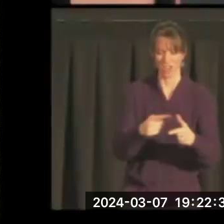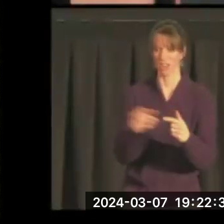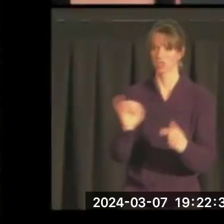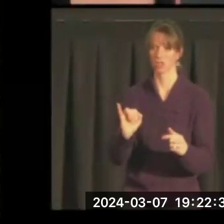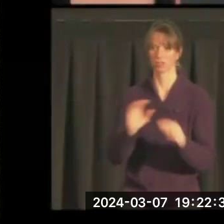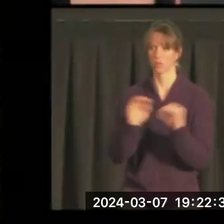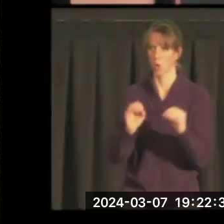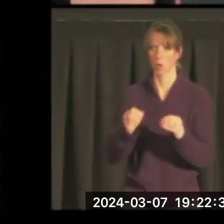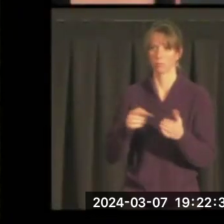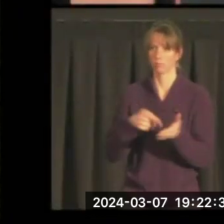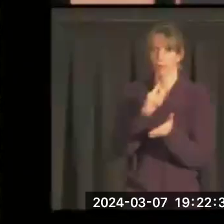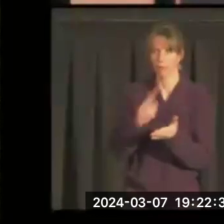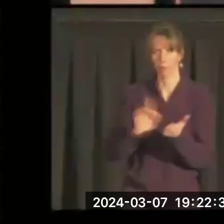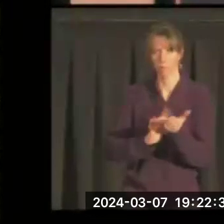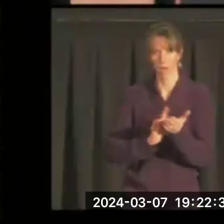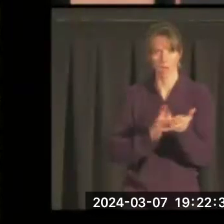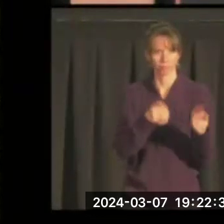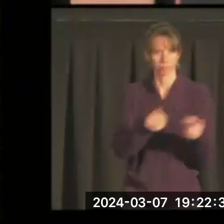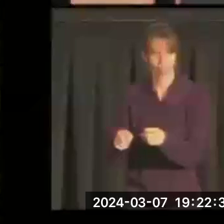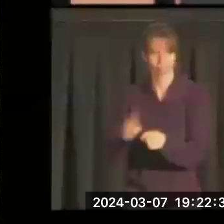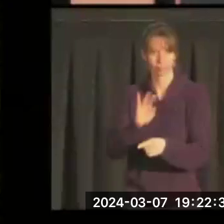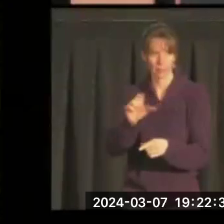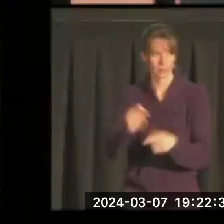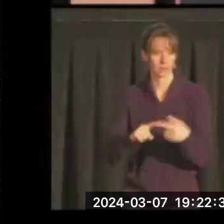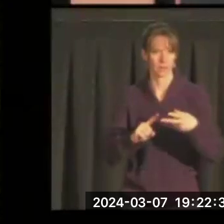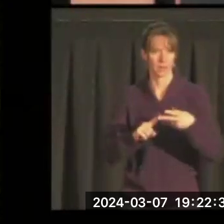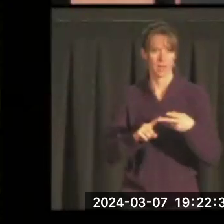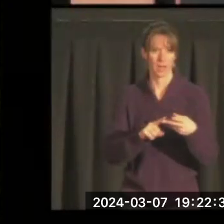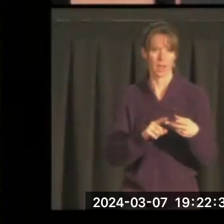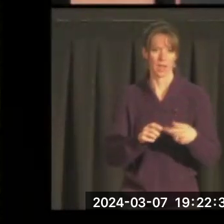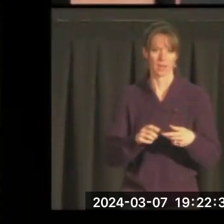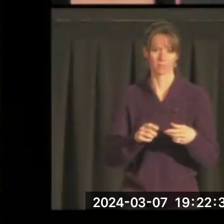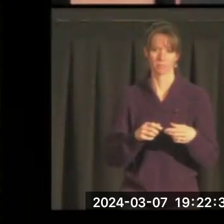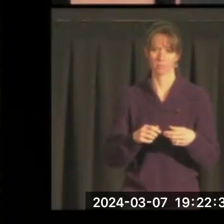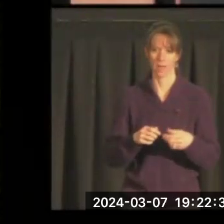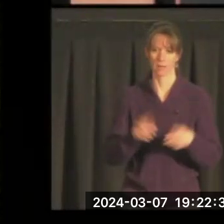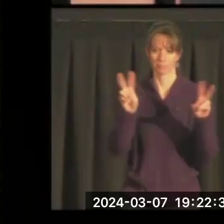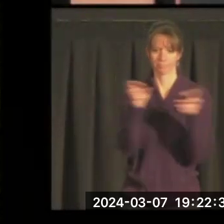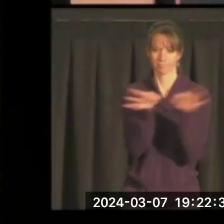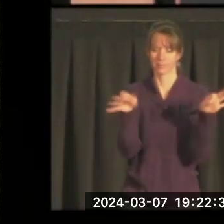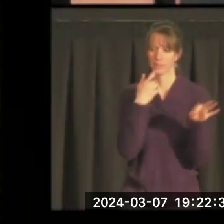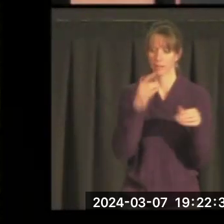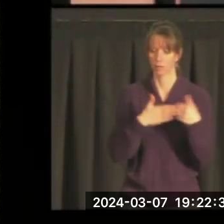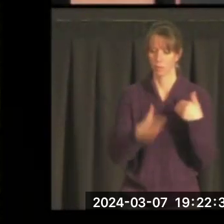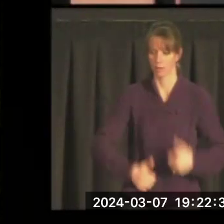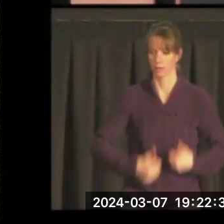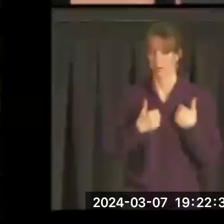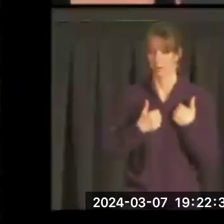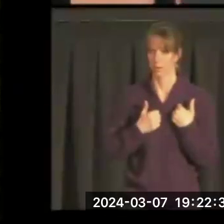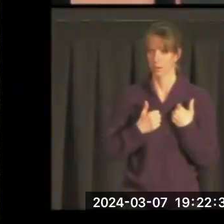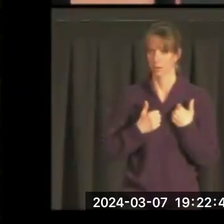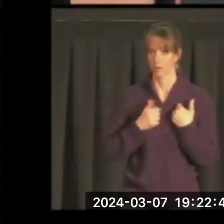cover their medical bills. And then the compression that he kept the rest of his life, which is tap or light.